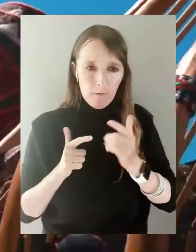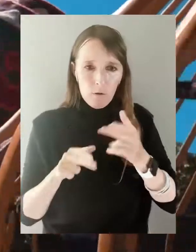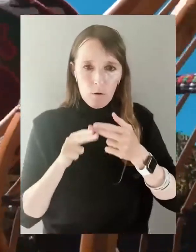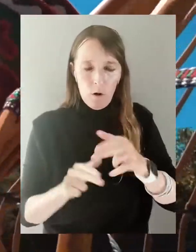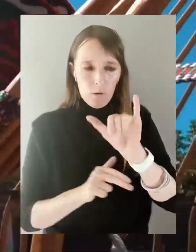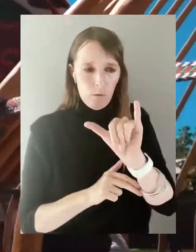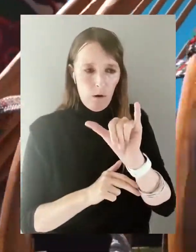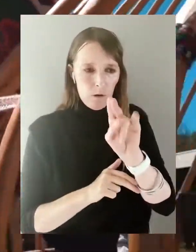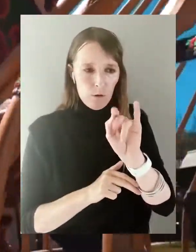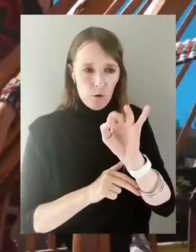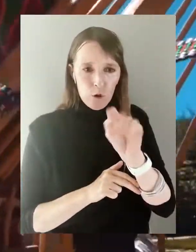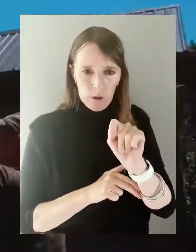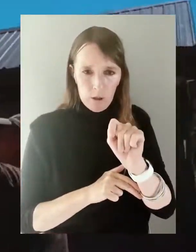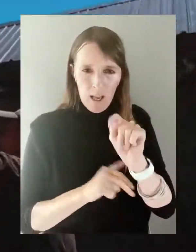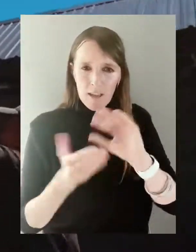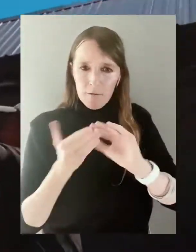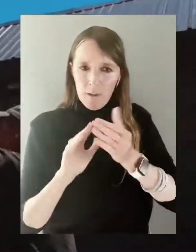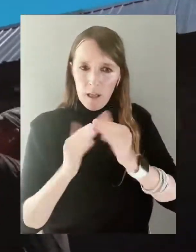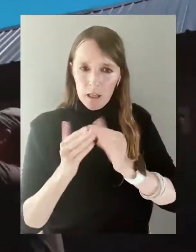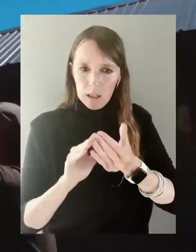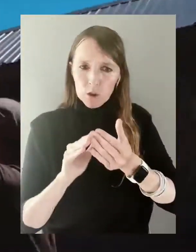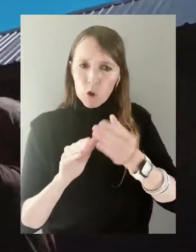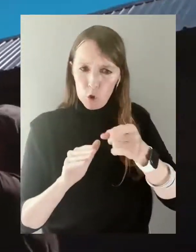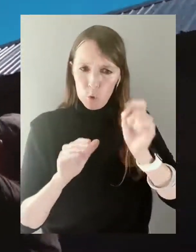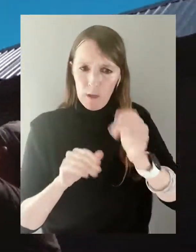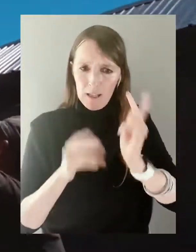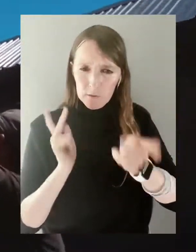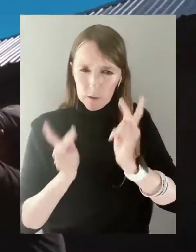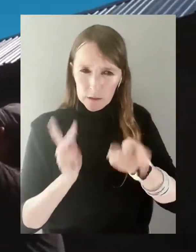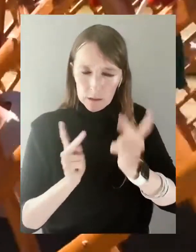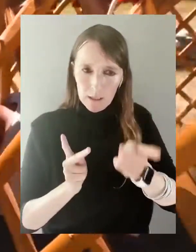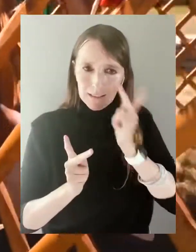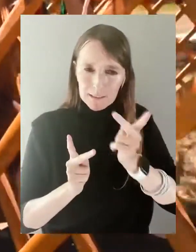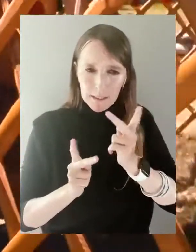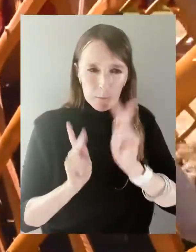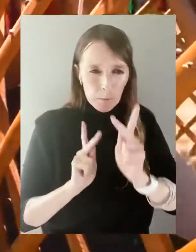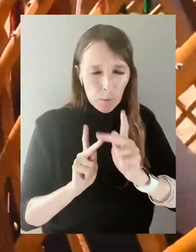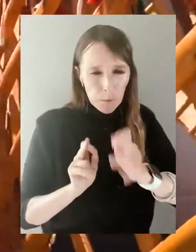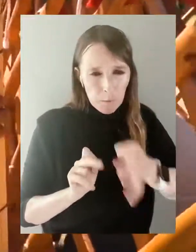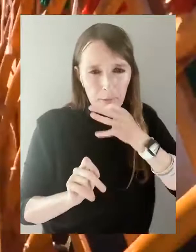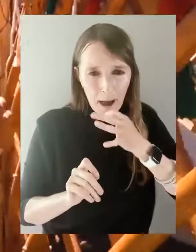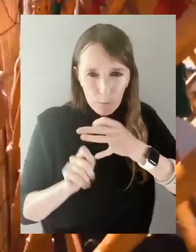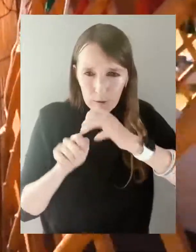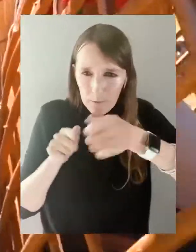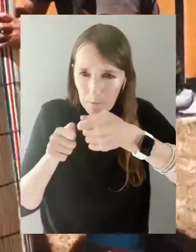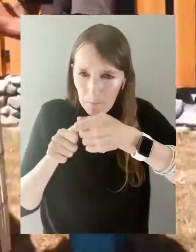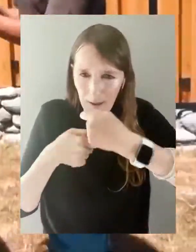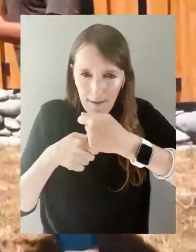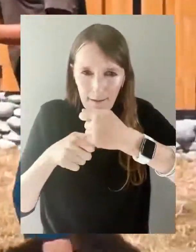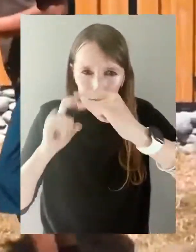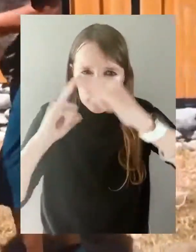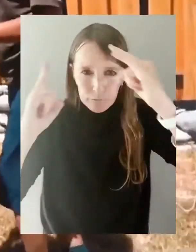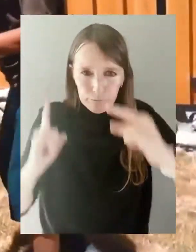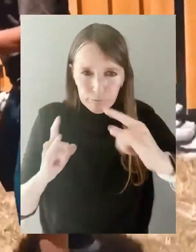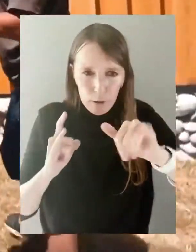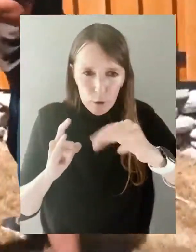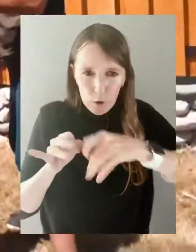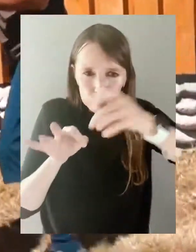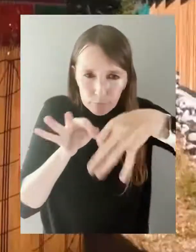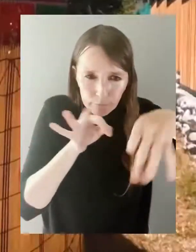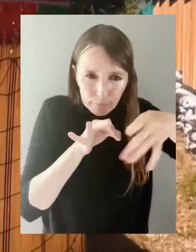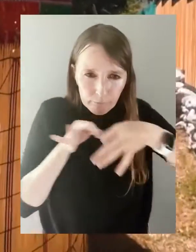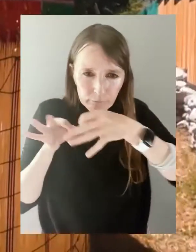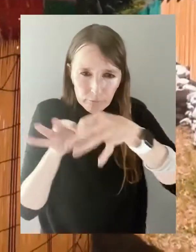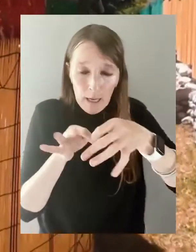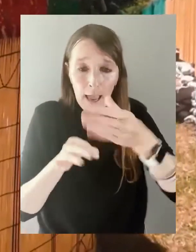yurt. There is a village called Kiziltu located on the southern shore of Isekul Lake where you can visit masters and see how